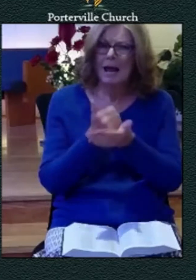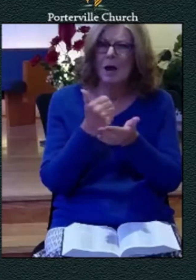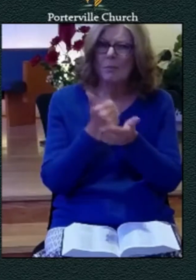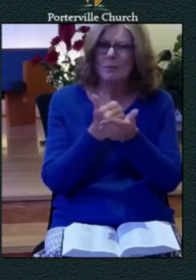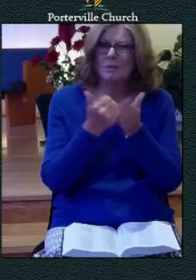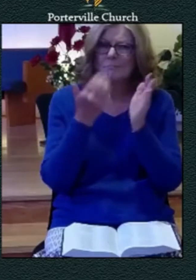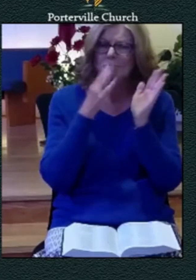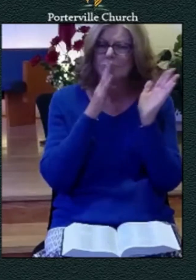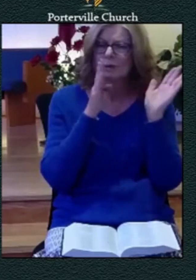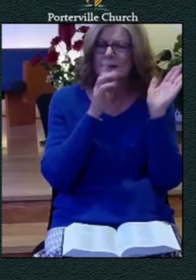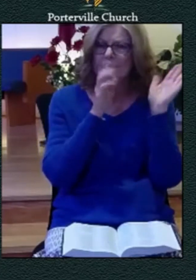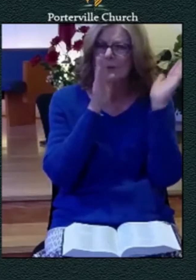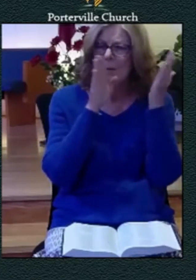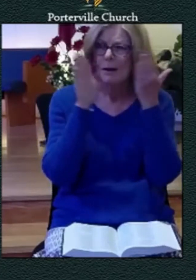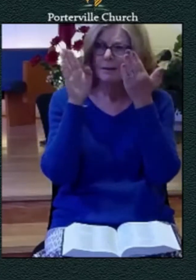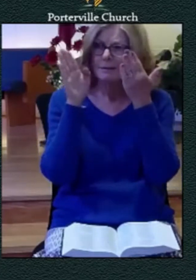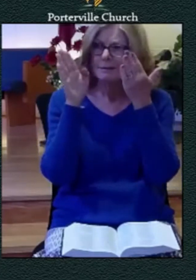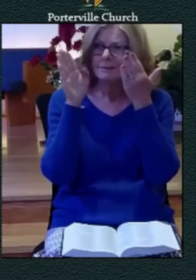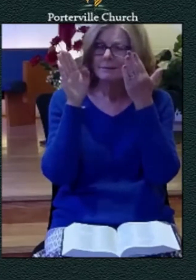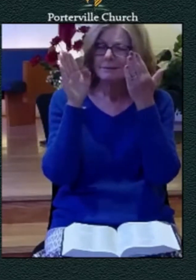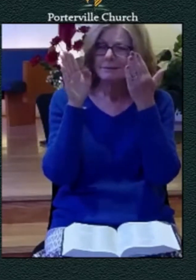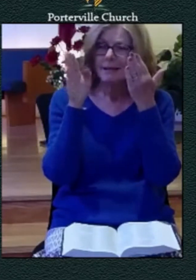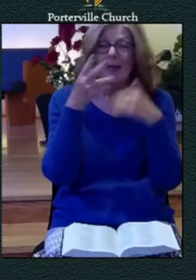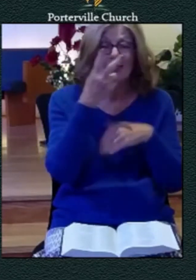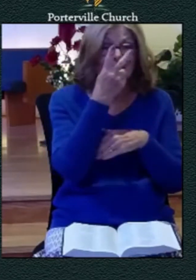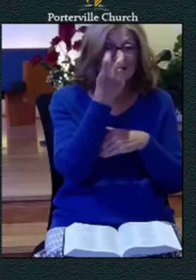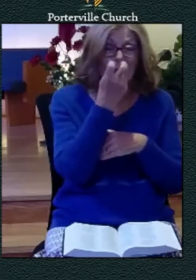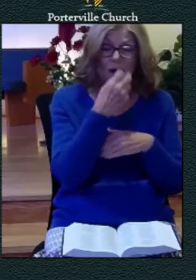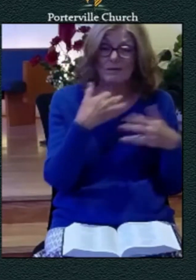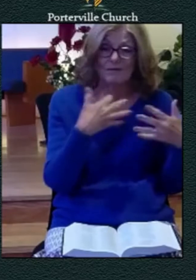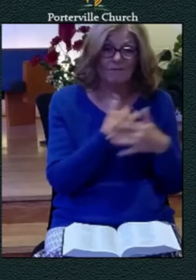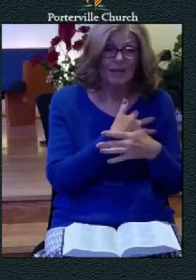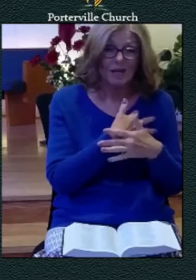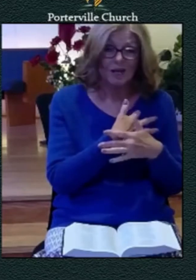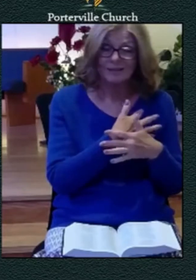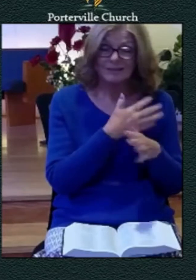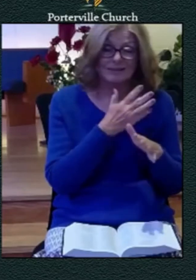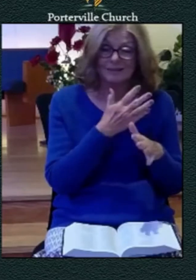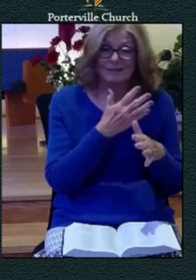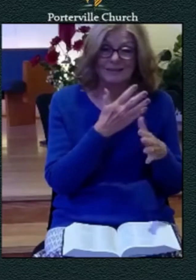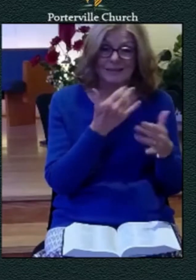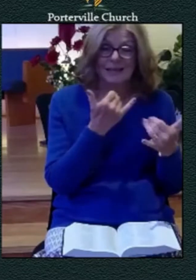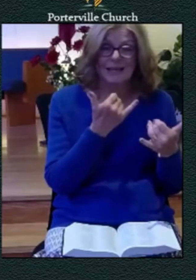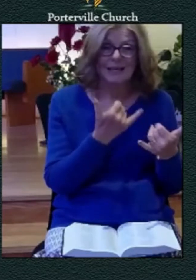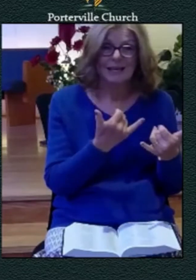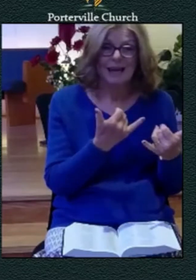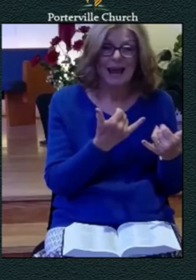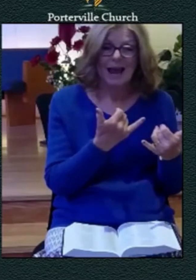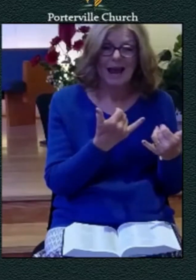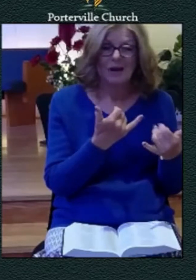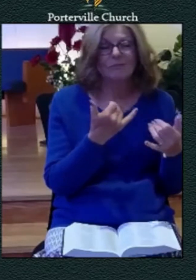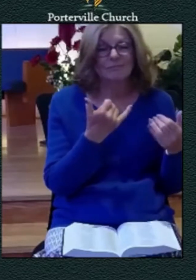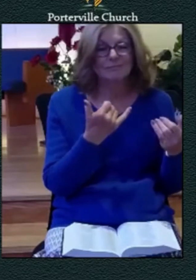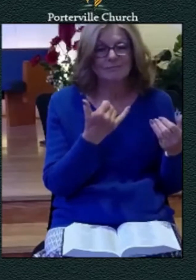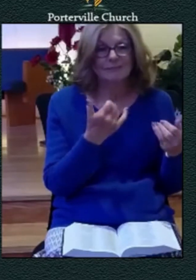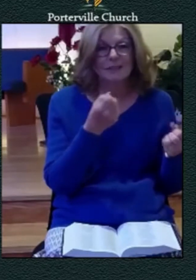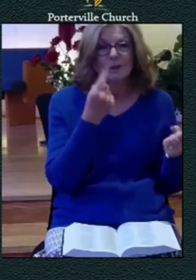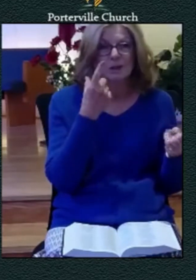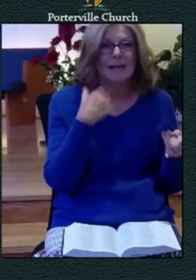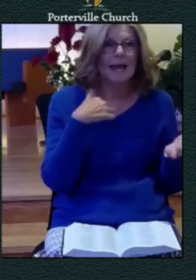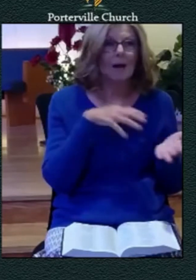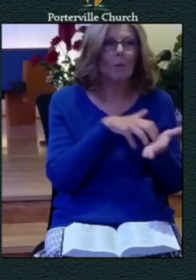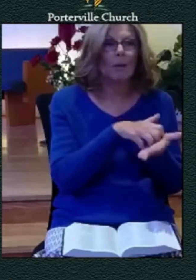the doubts and the fears are relabeled they are now correctly seen as weakness and this robs has them of their power